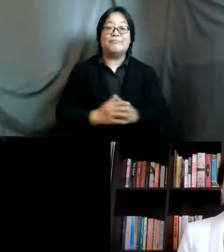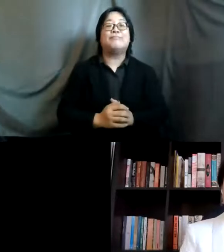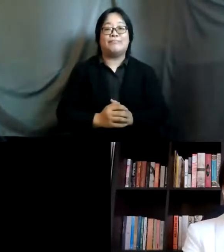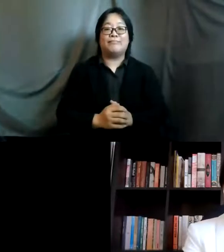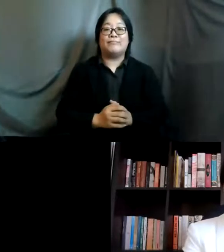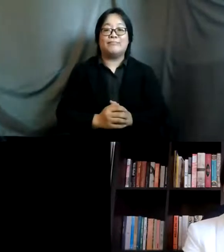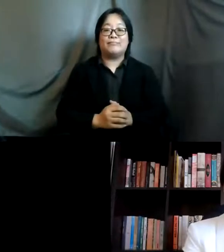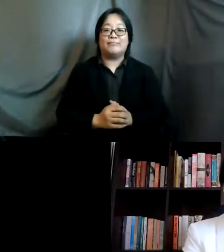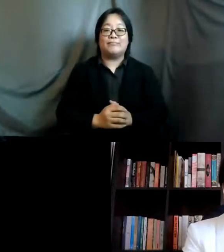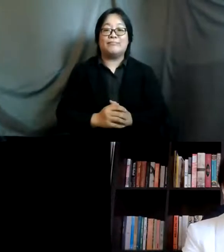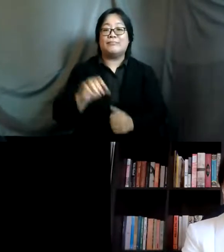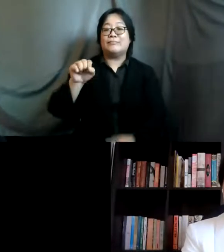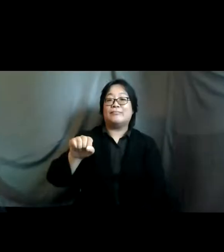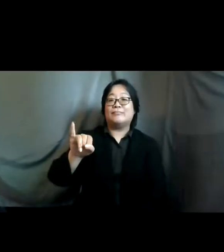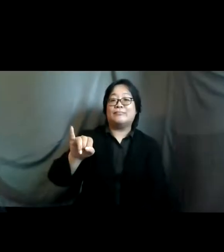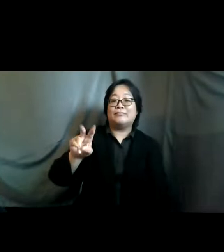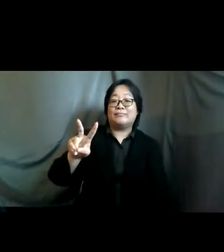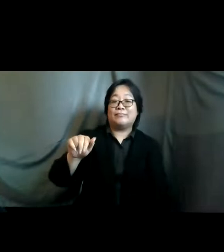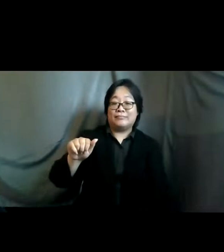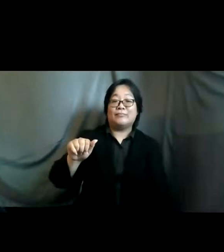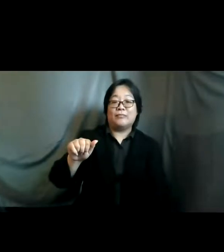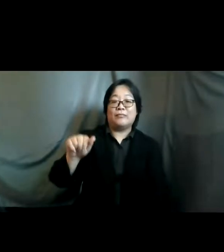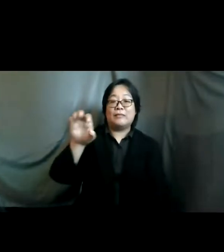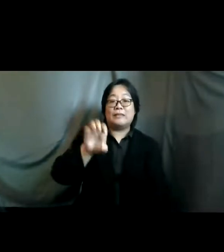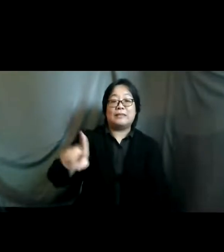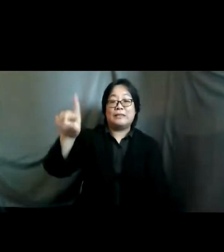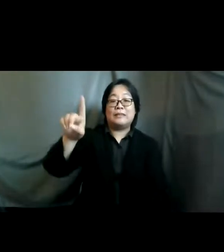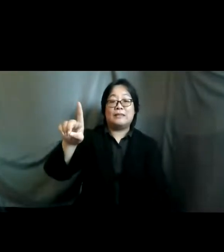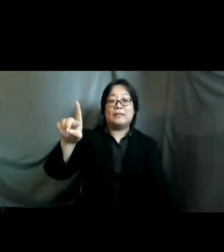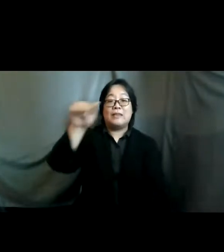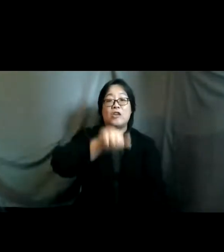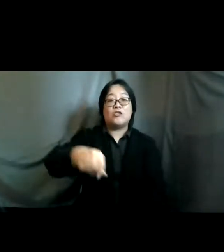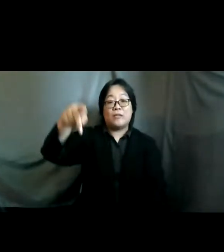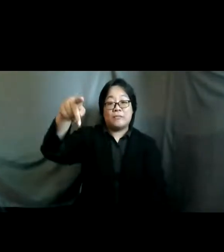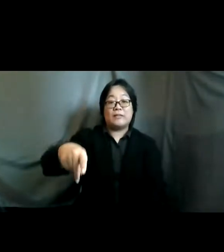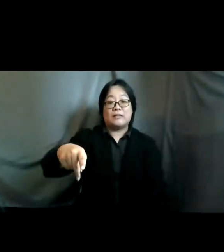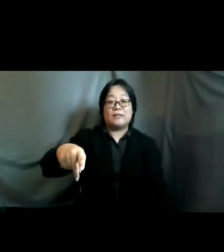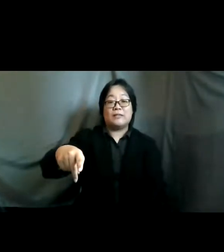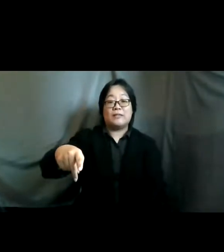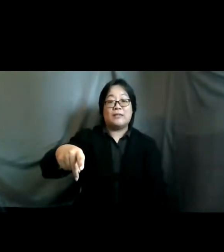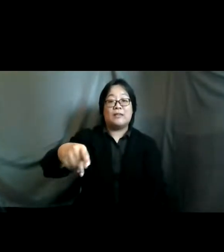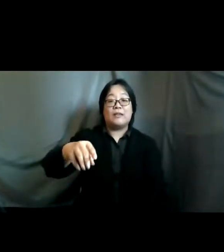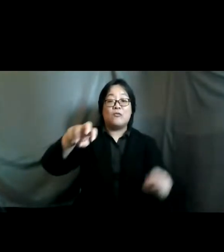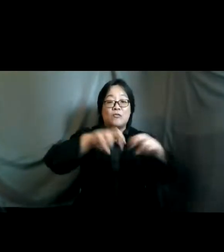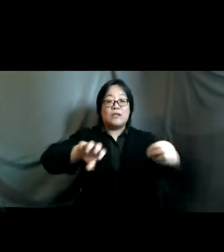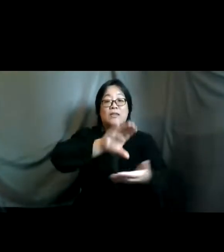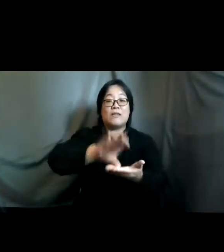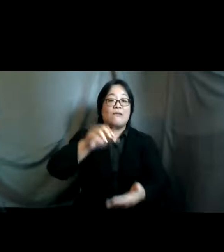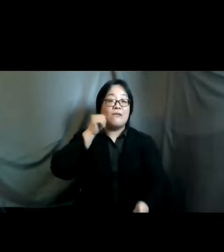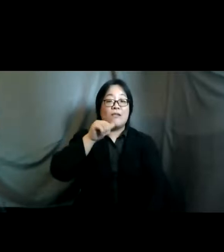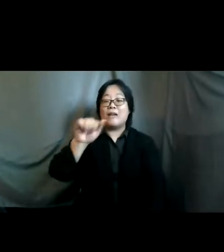sivananti sanatiran who is executive director with the asian specific resource and research center for women or arrow